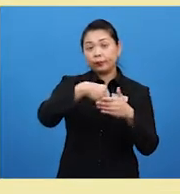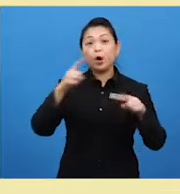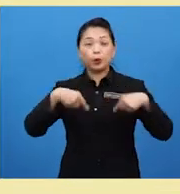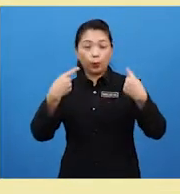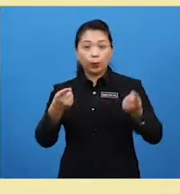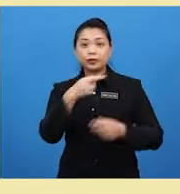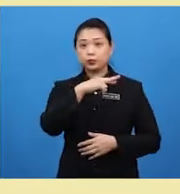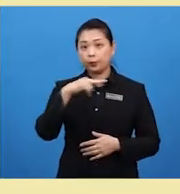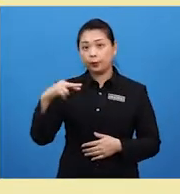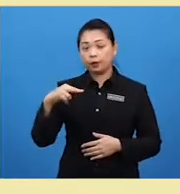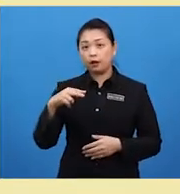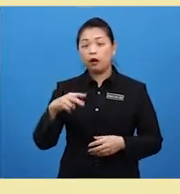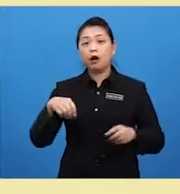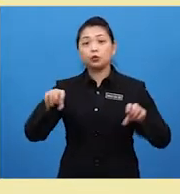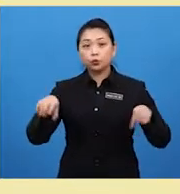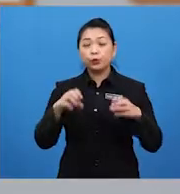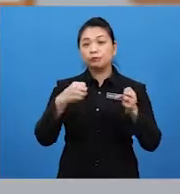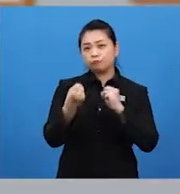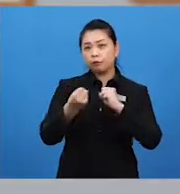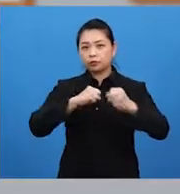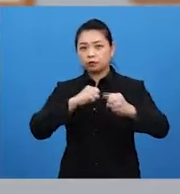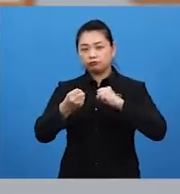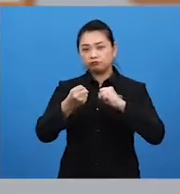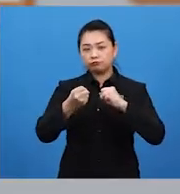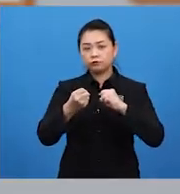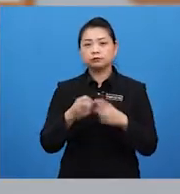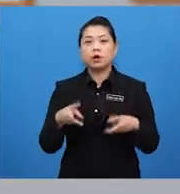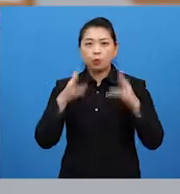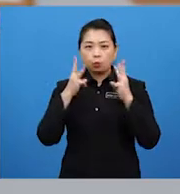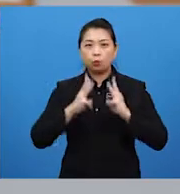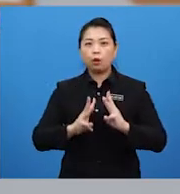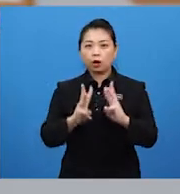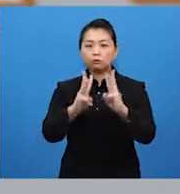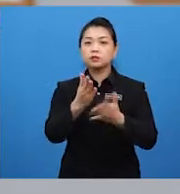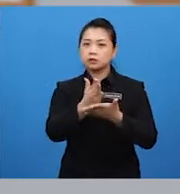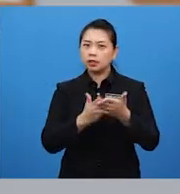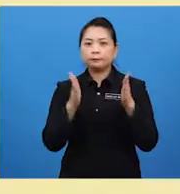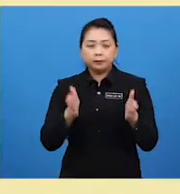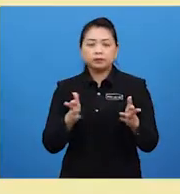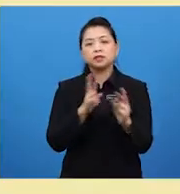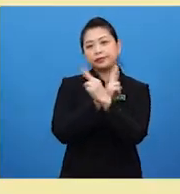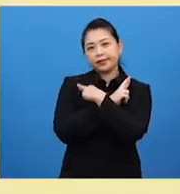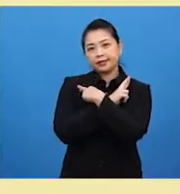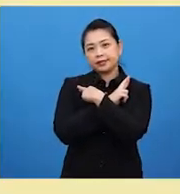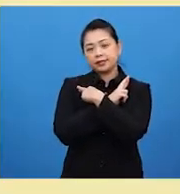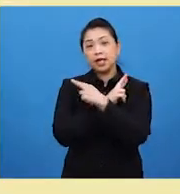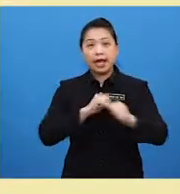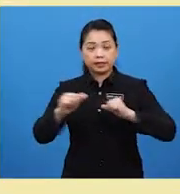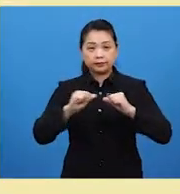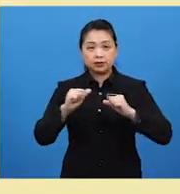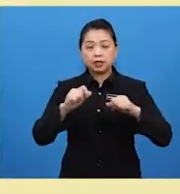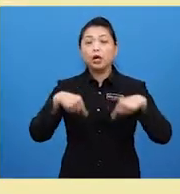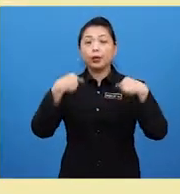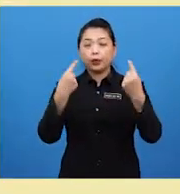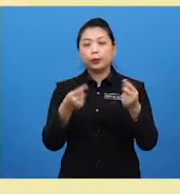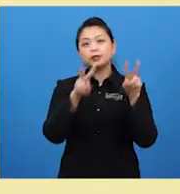or doing boxing. While some people just enjoy doing relaxing activities like going sightseeing,